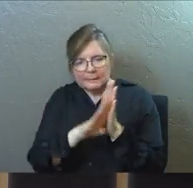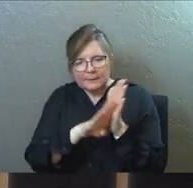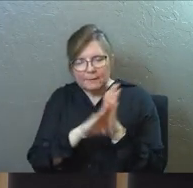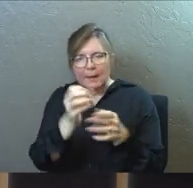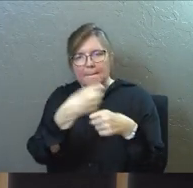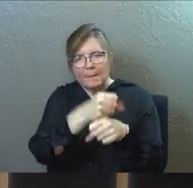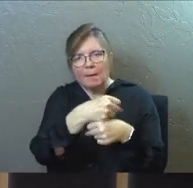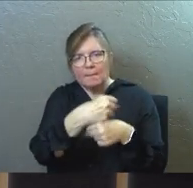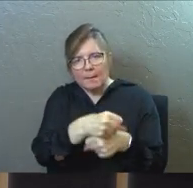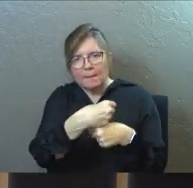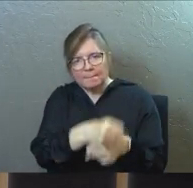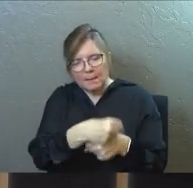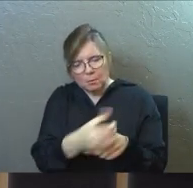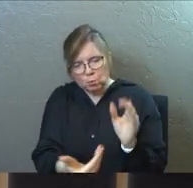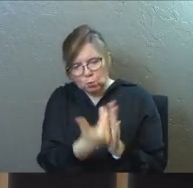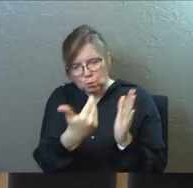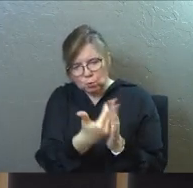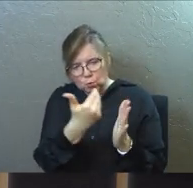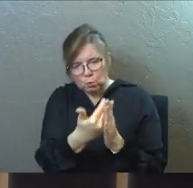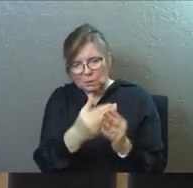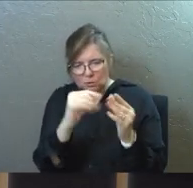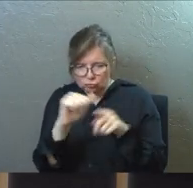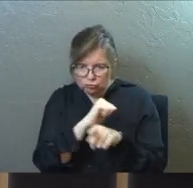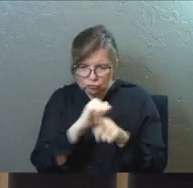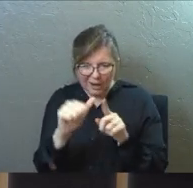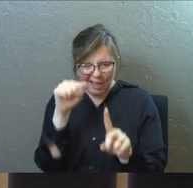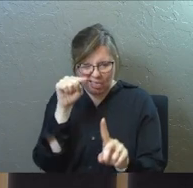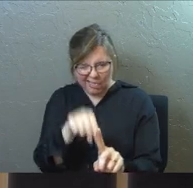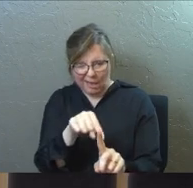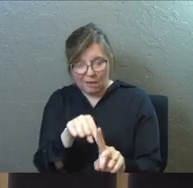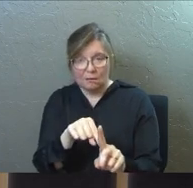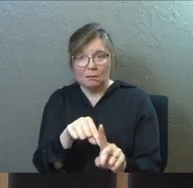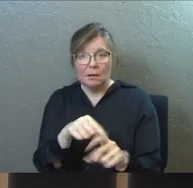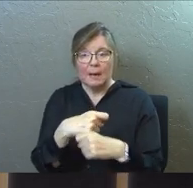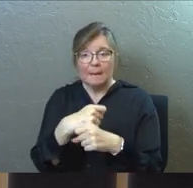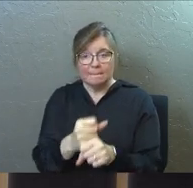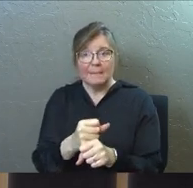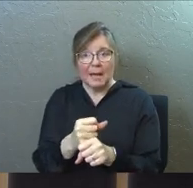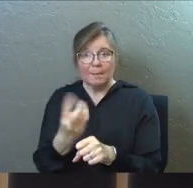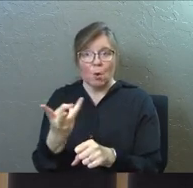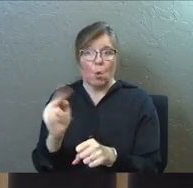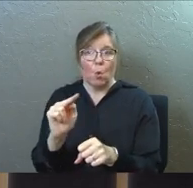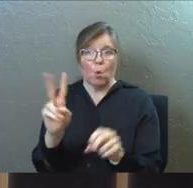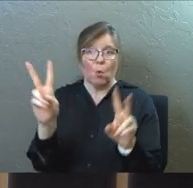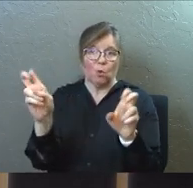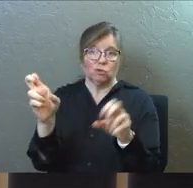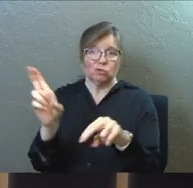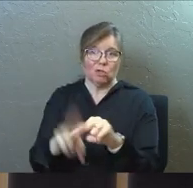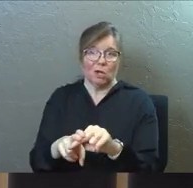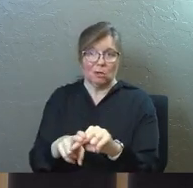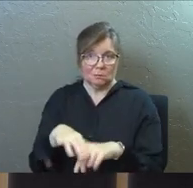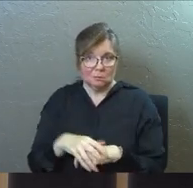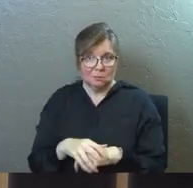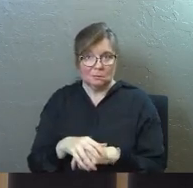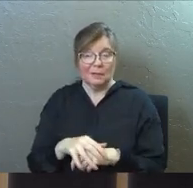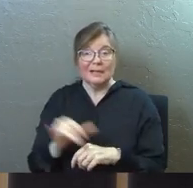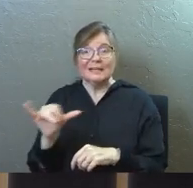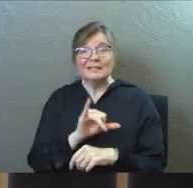mentor, and train that guy that's walking into the forest, getting a tree, and making your own chair.